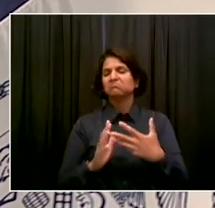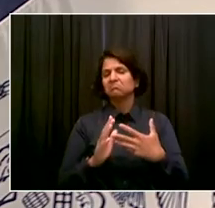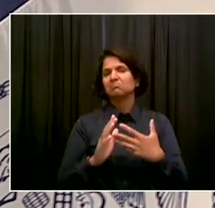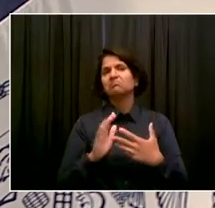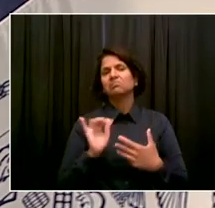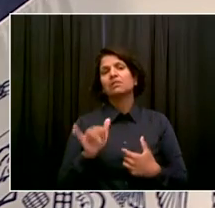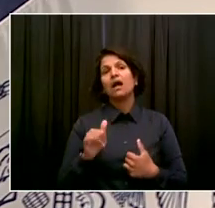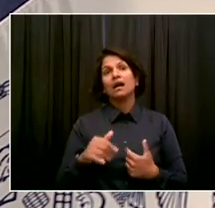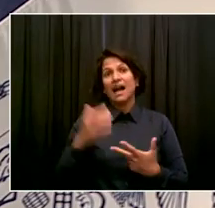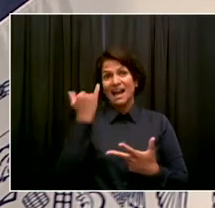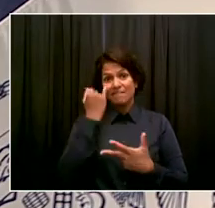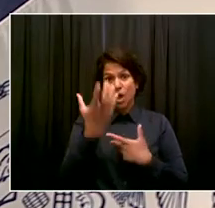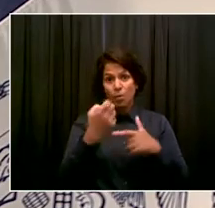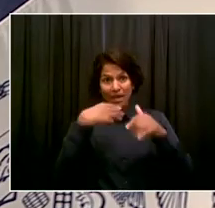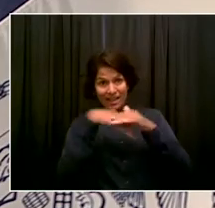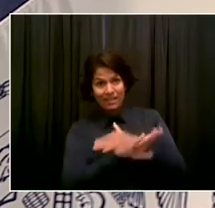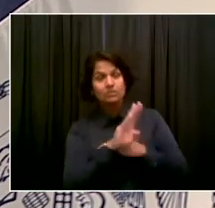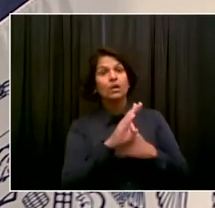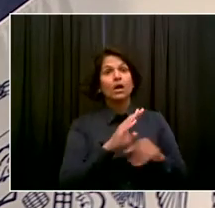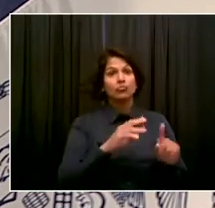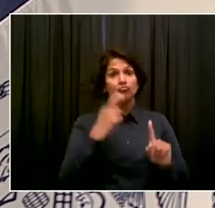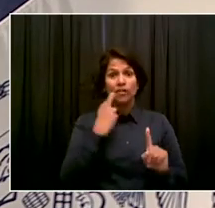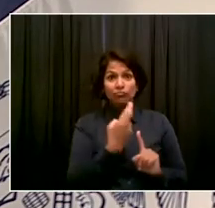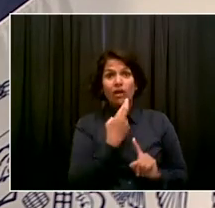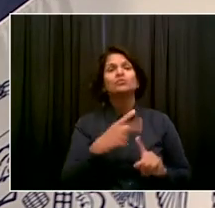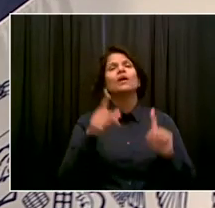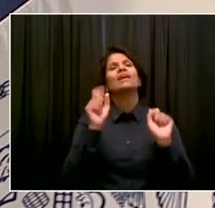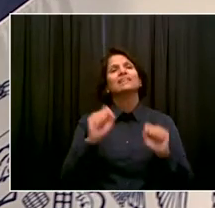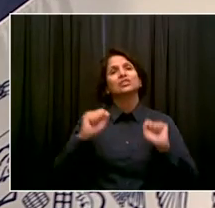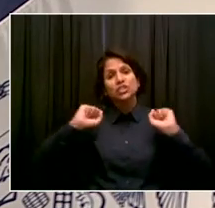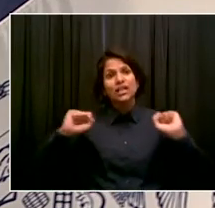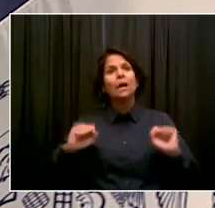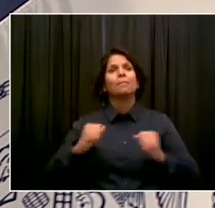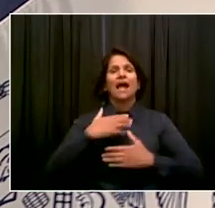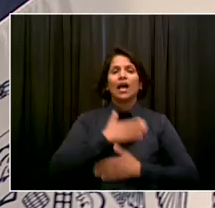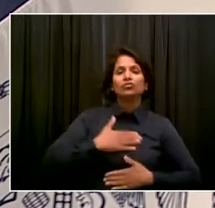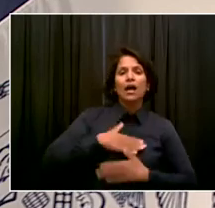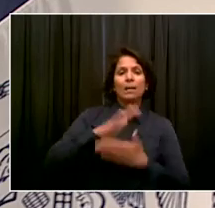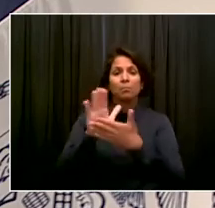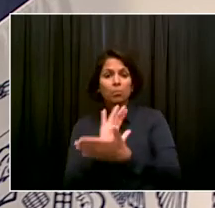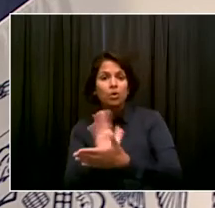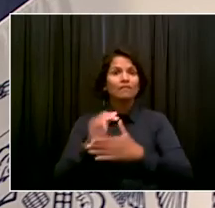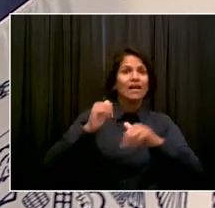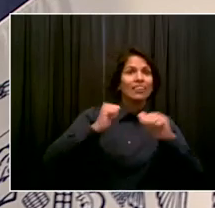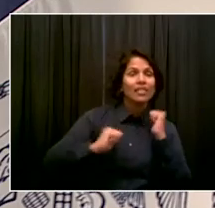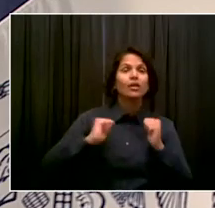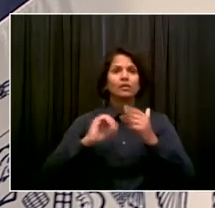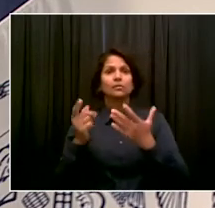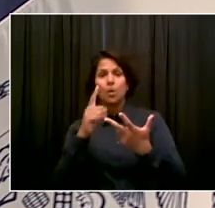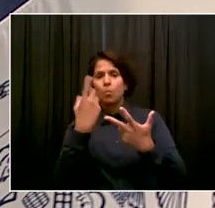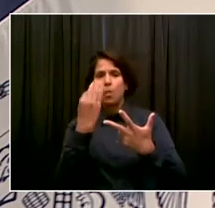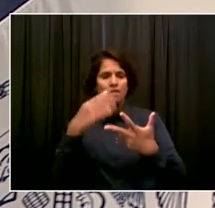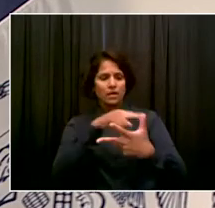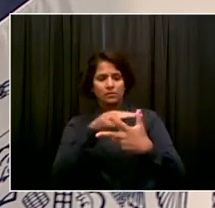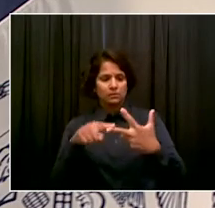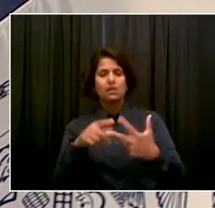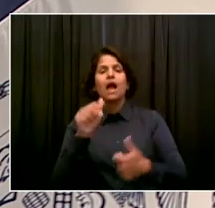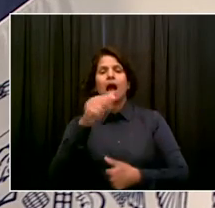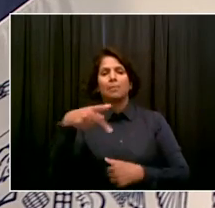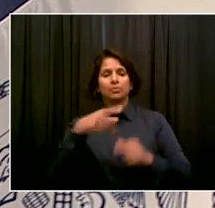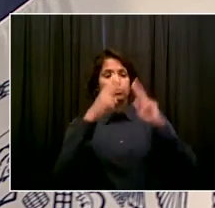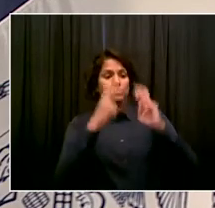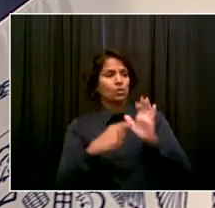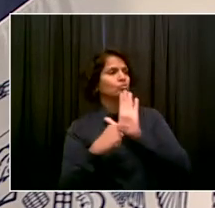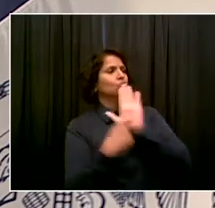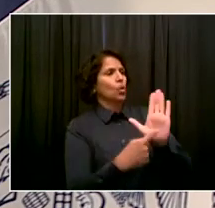dining or entertainment or fitness facilities. And the idea is this one clear